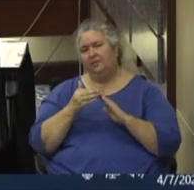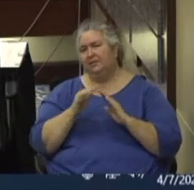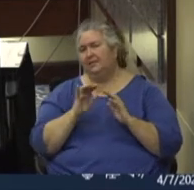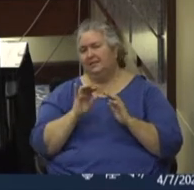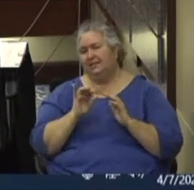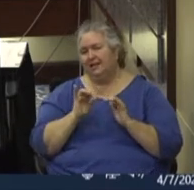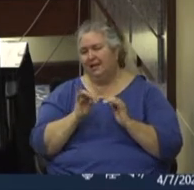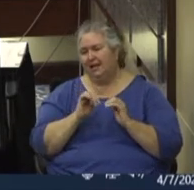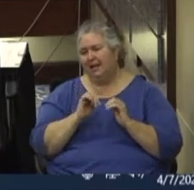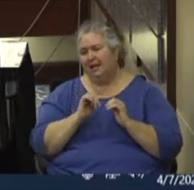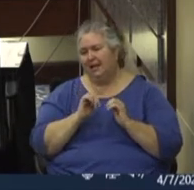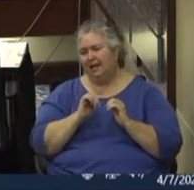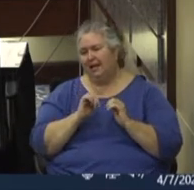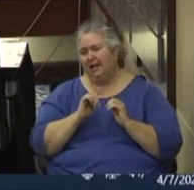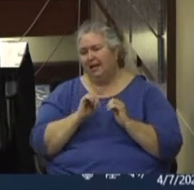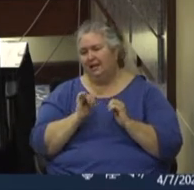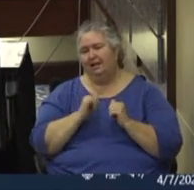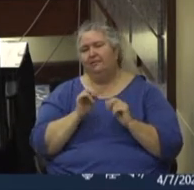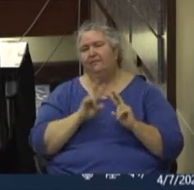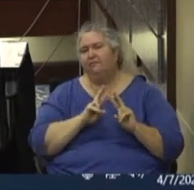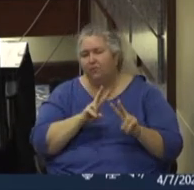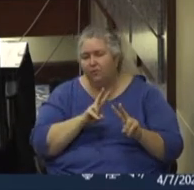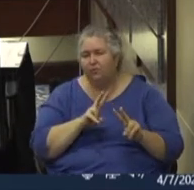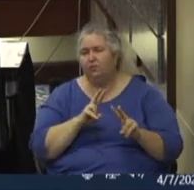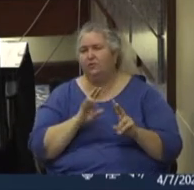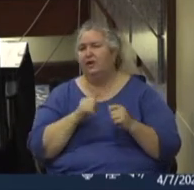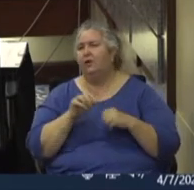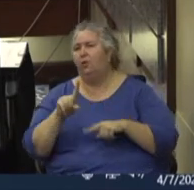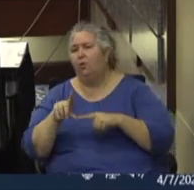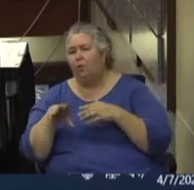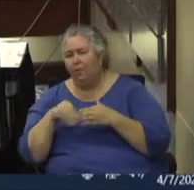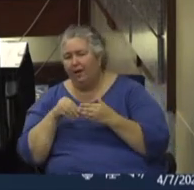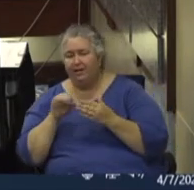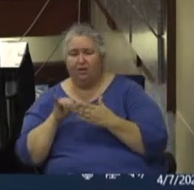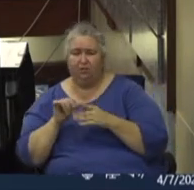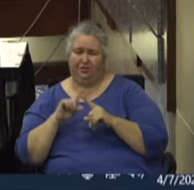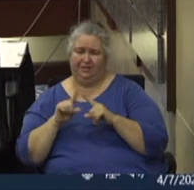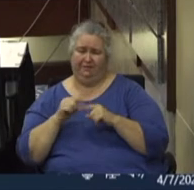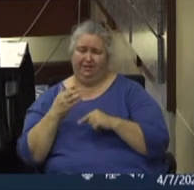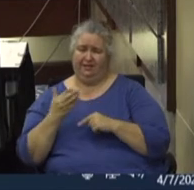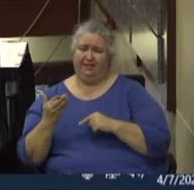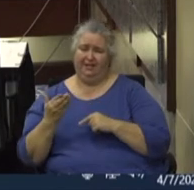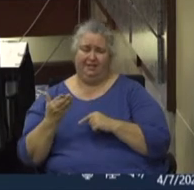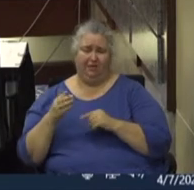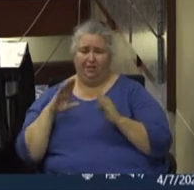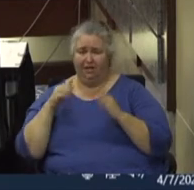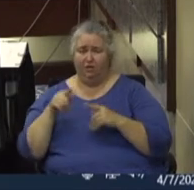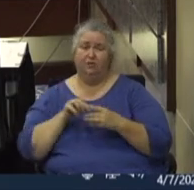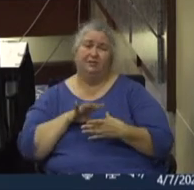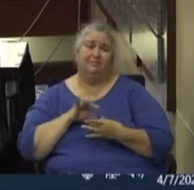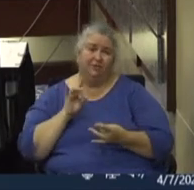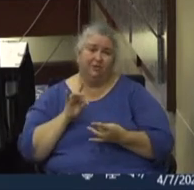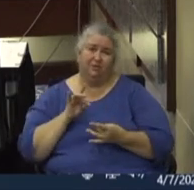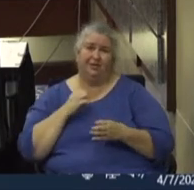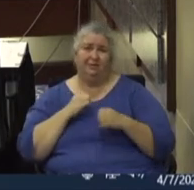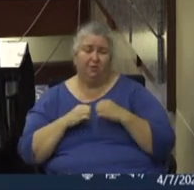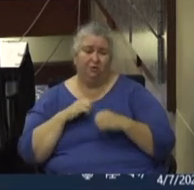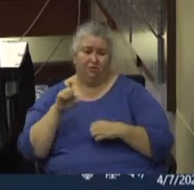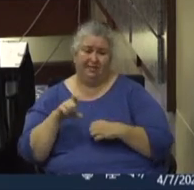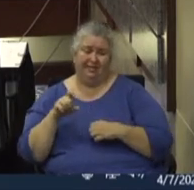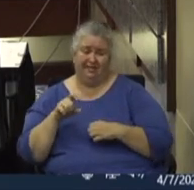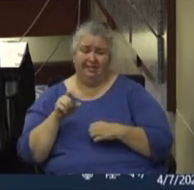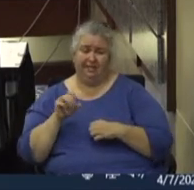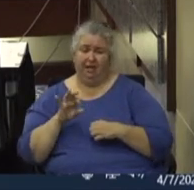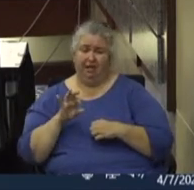a wedding? How do you do a funeral? All those sorts of logistical things, right down to the spiritual and emotional needs of